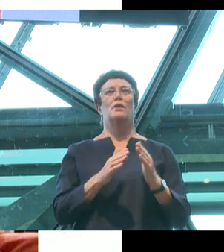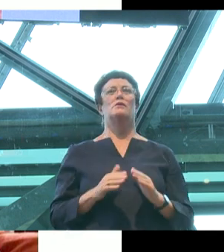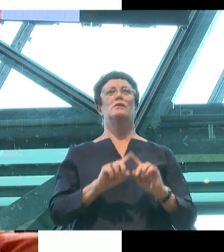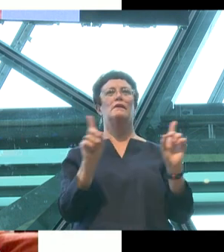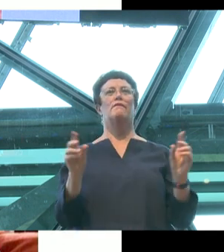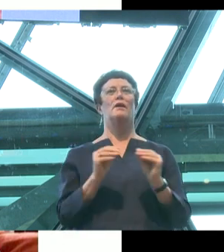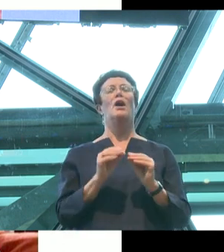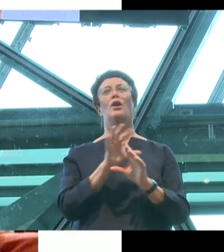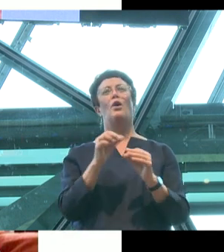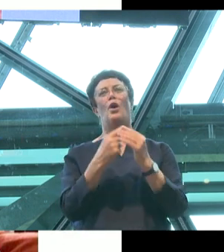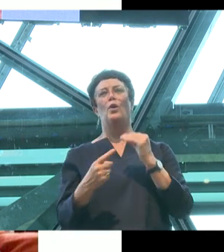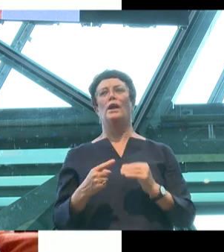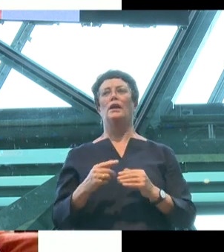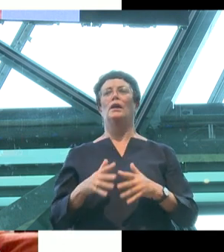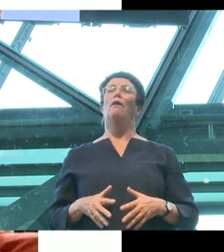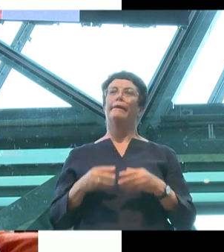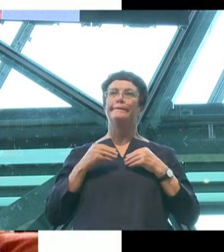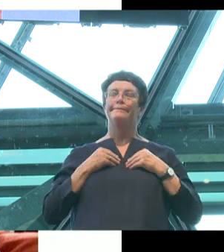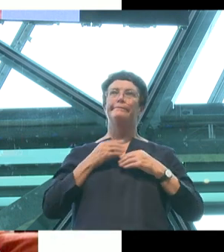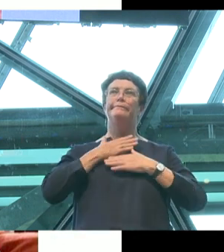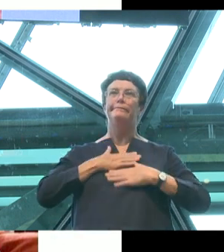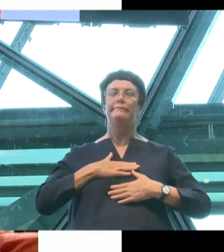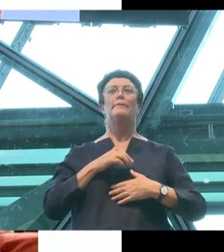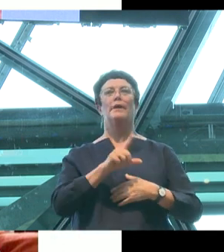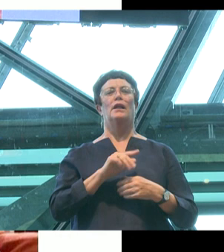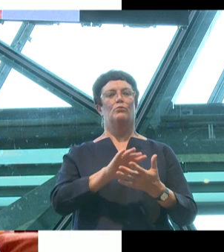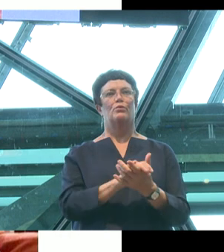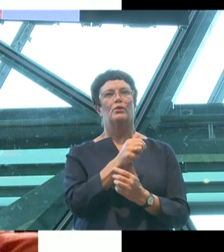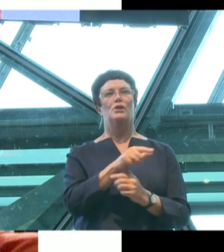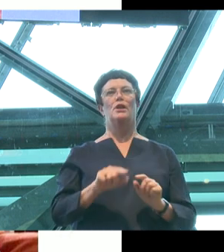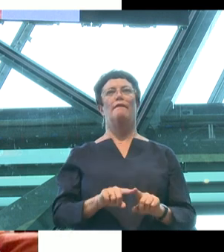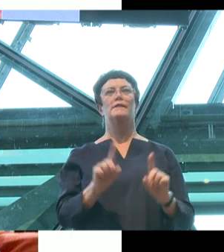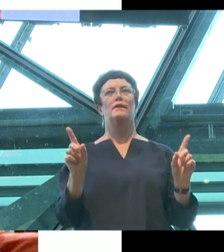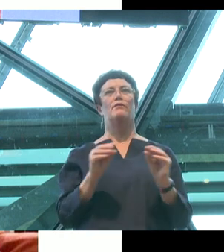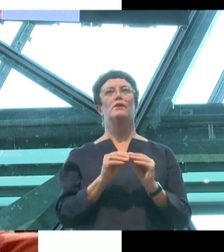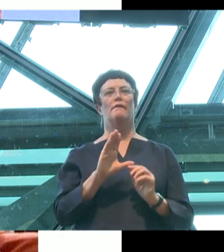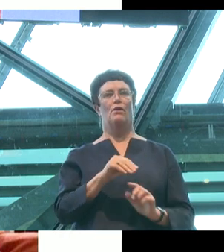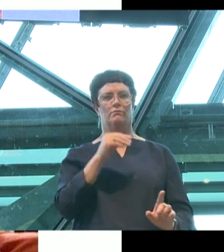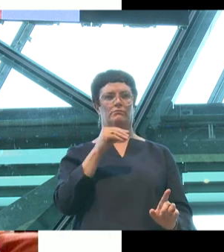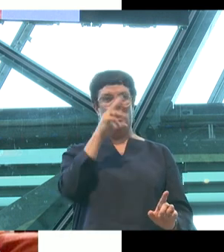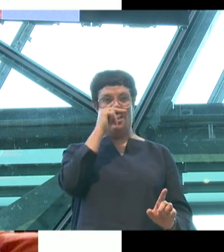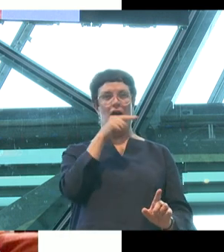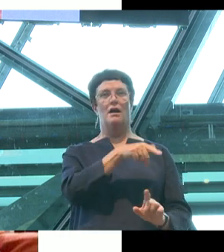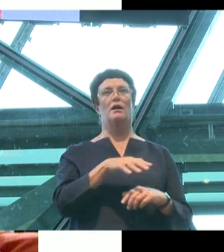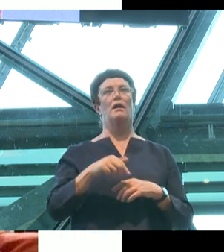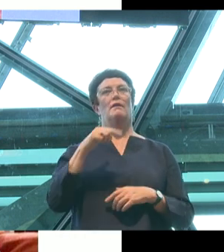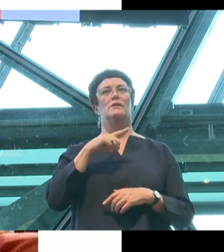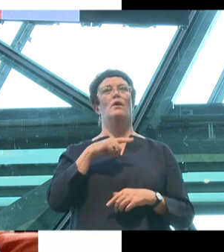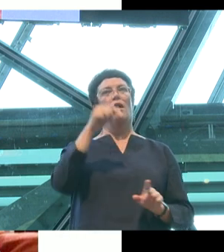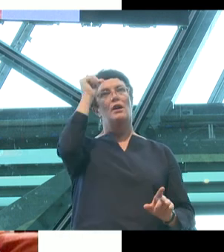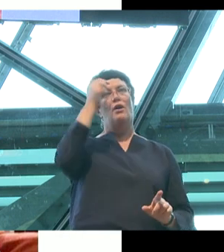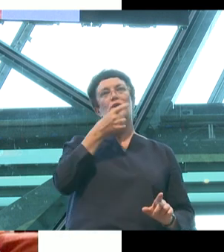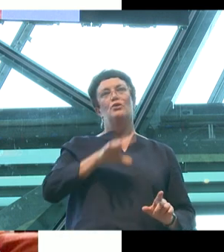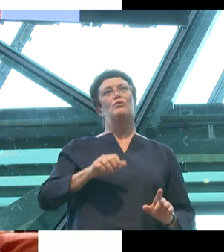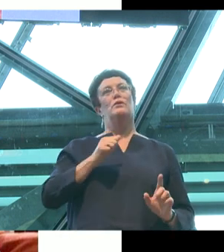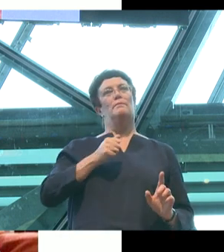tolerate difference from such an early age, is why I know the kids in my life are going to be